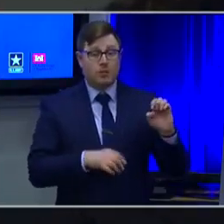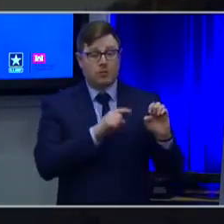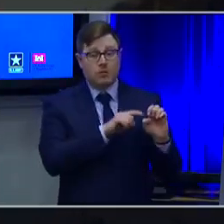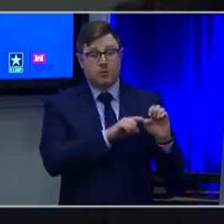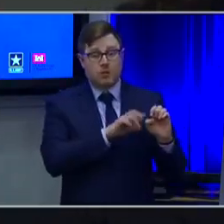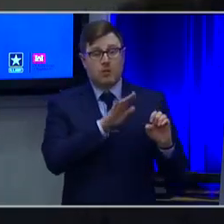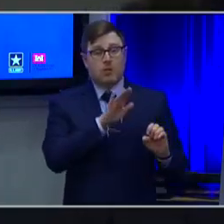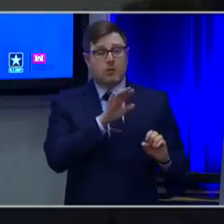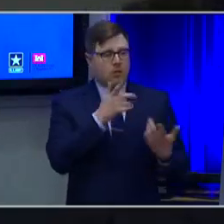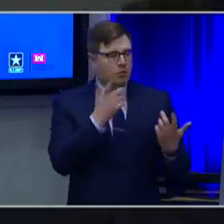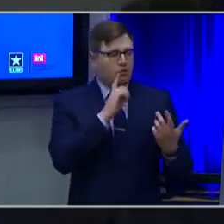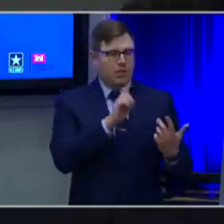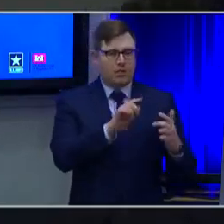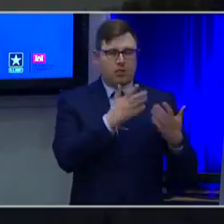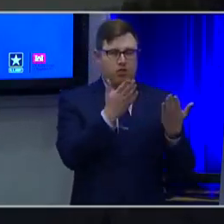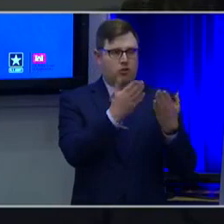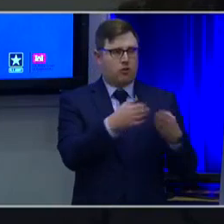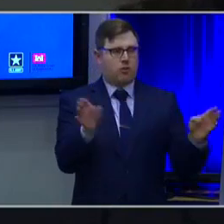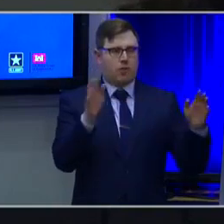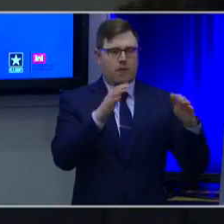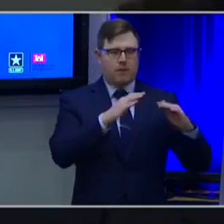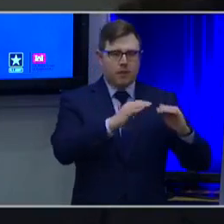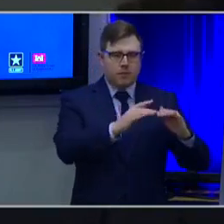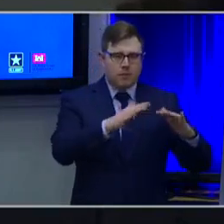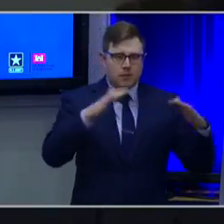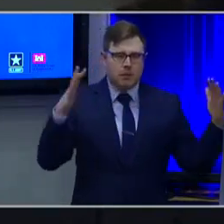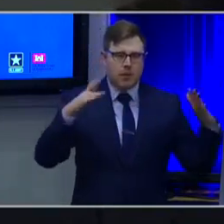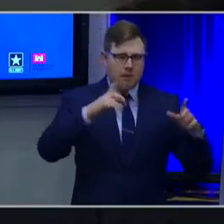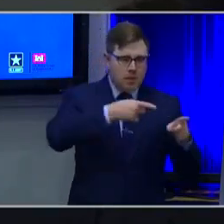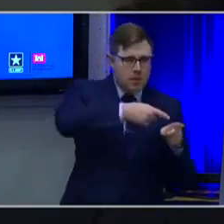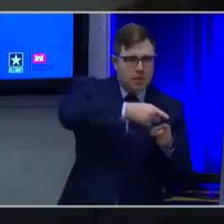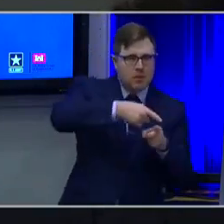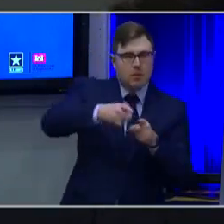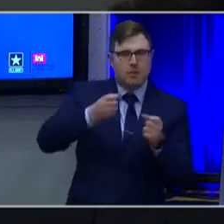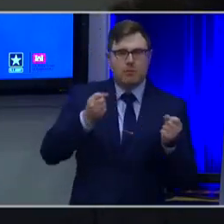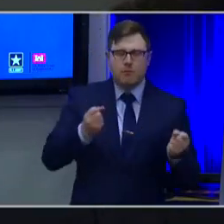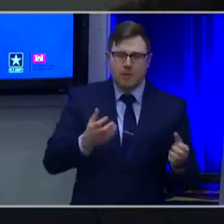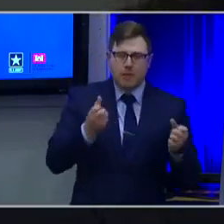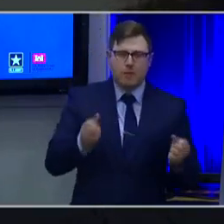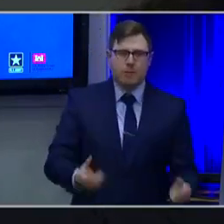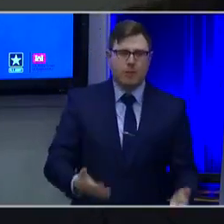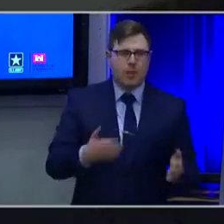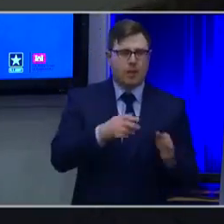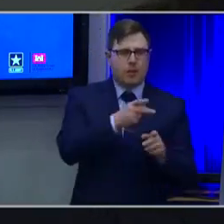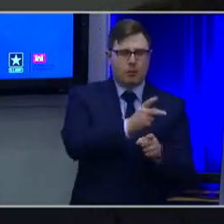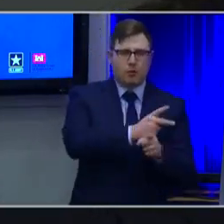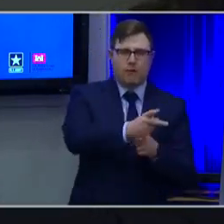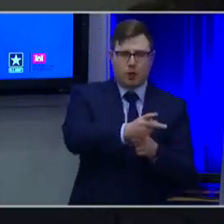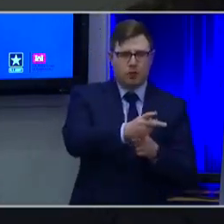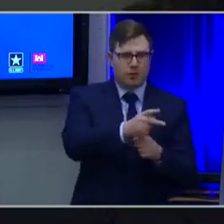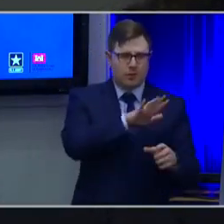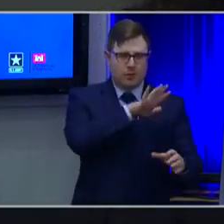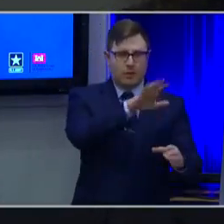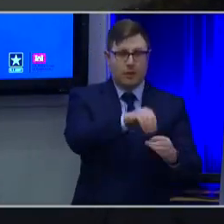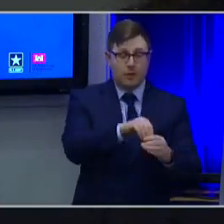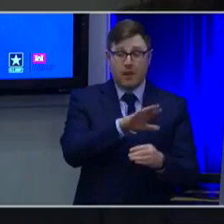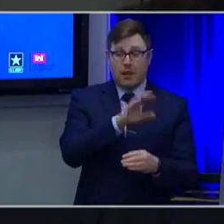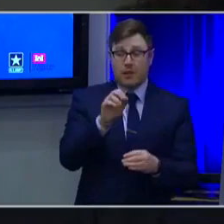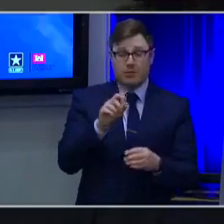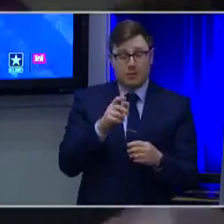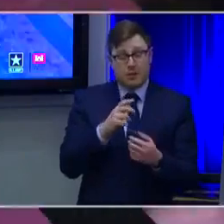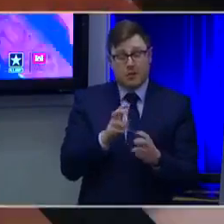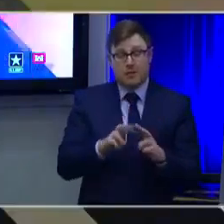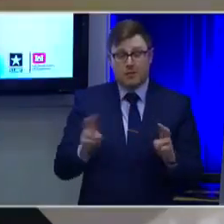different diversity of all professionals, and it's a very professional place